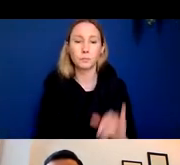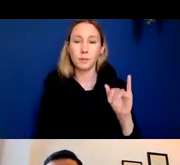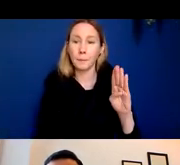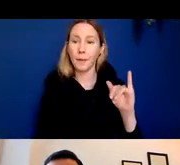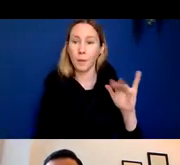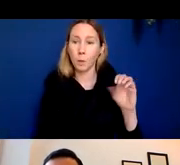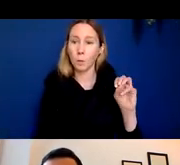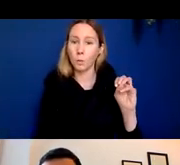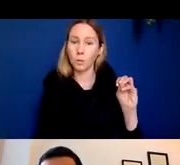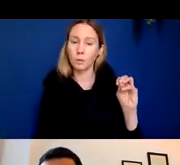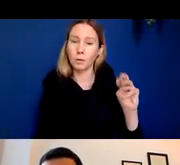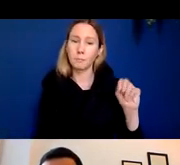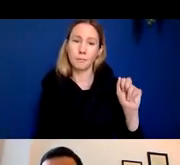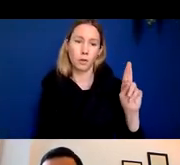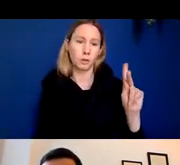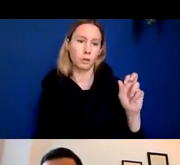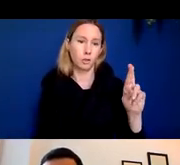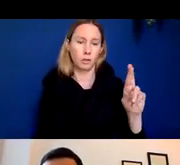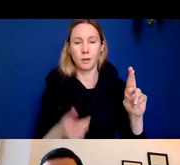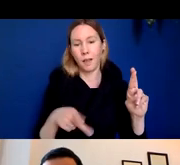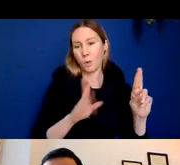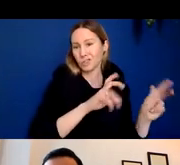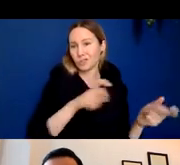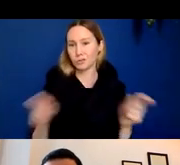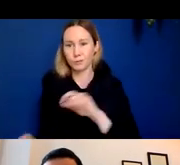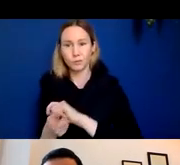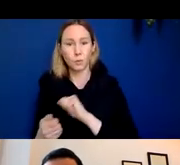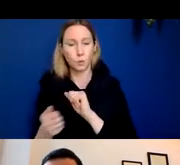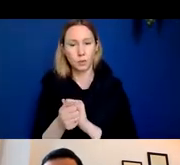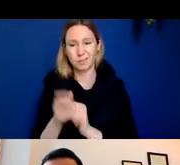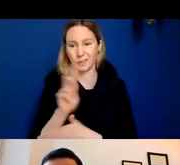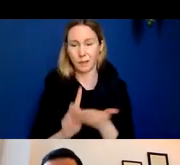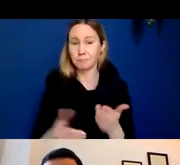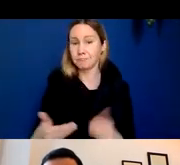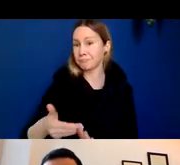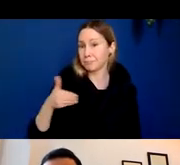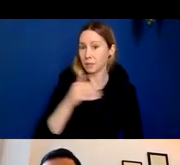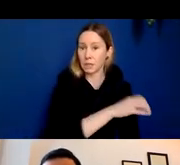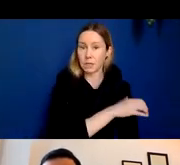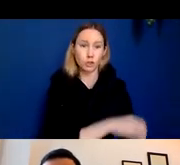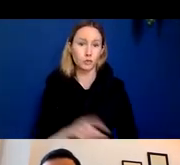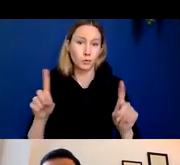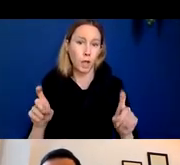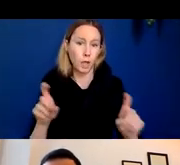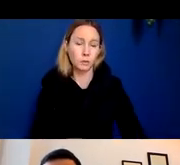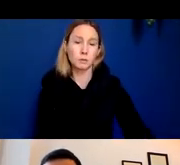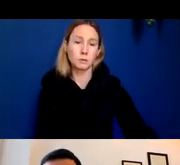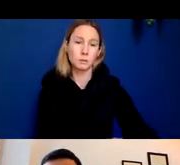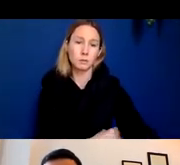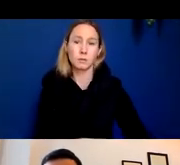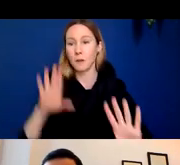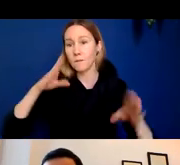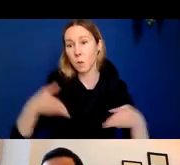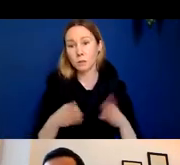allowed a paradigm shift in clinical trial design. Previous clinical trials really focused on